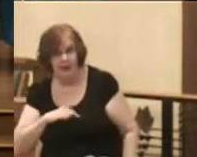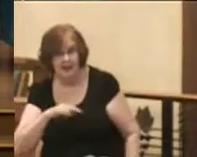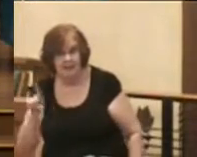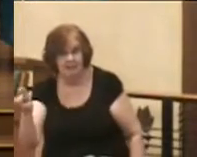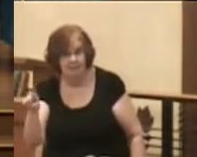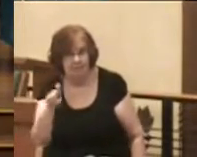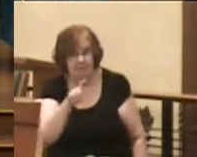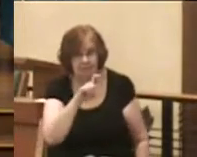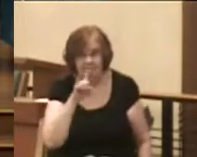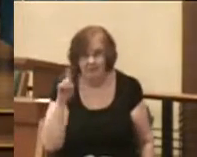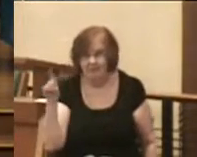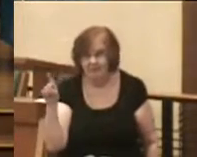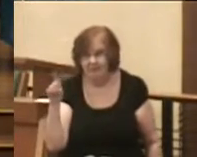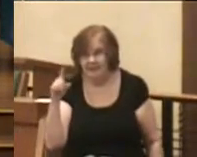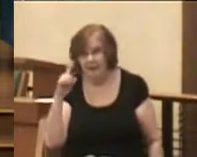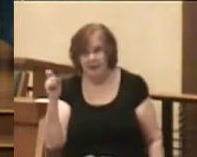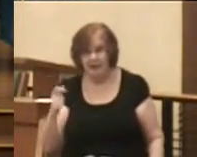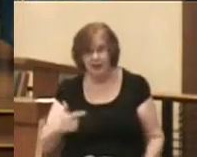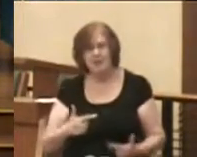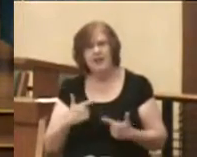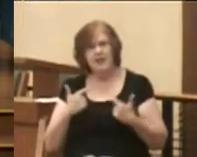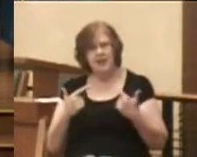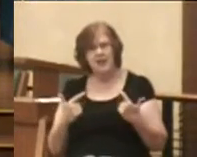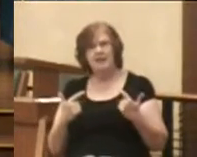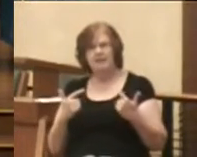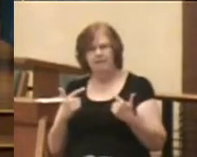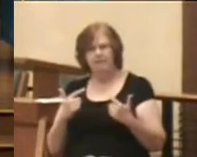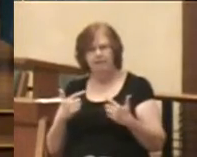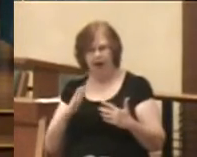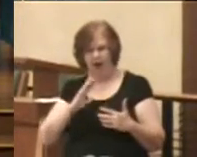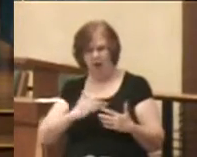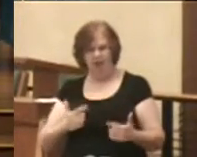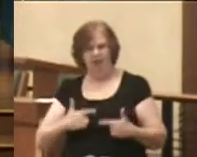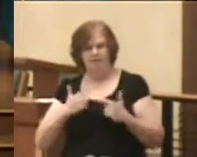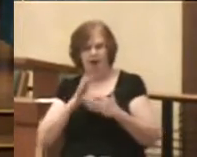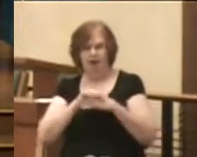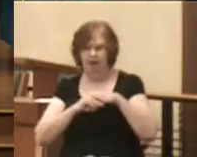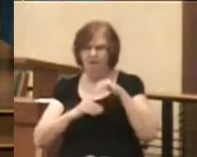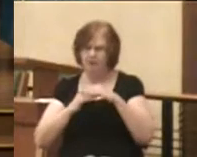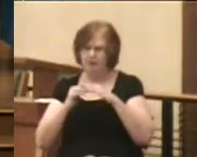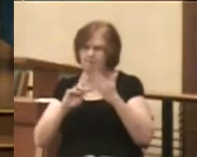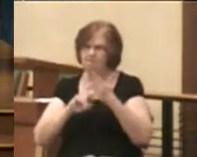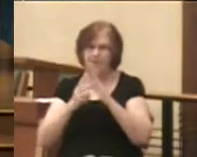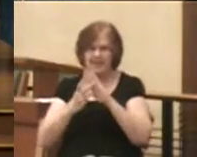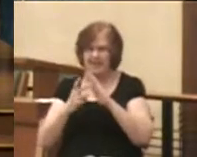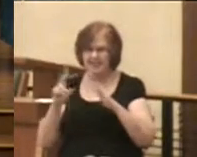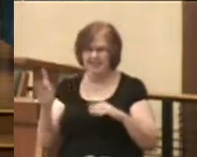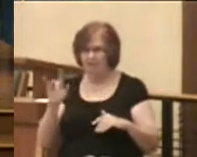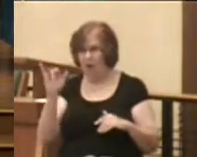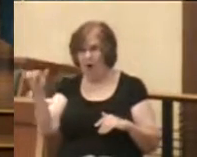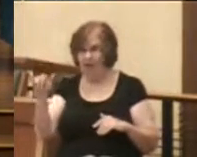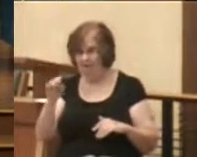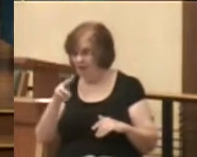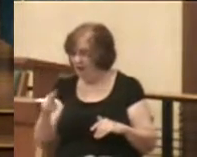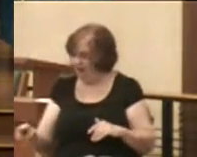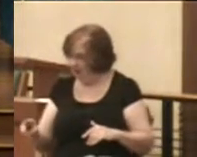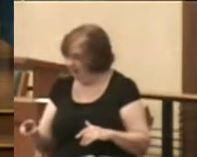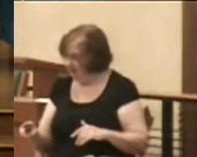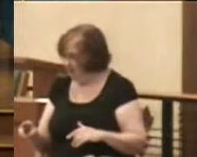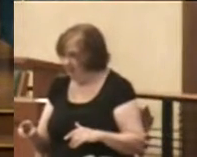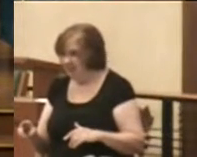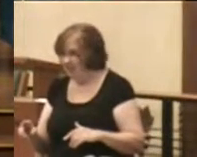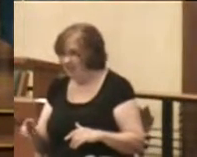Because we have lived relative lives of comfort, does that mean we have an eternity of discomfort ahead of us?